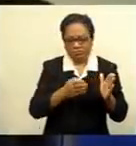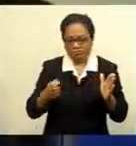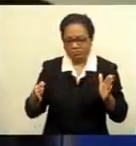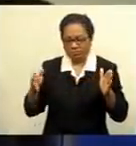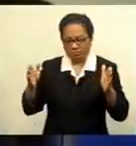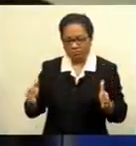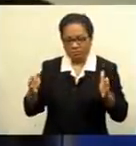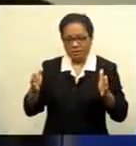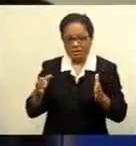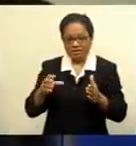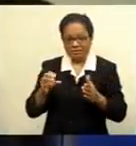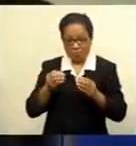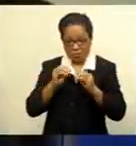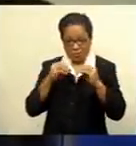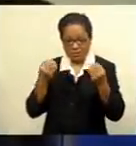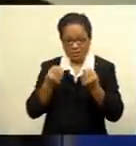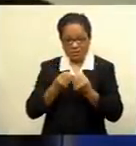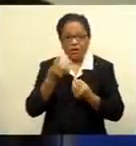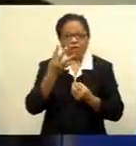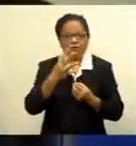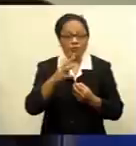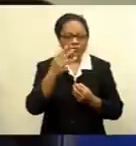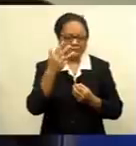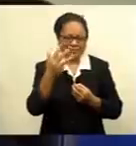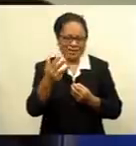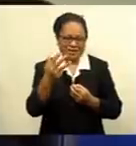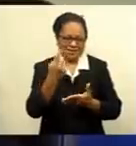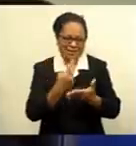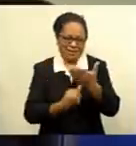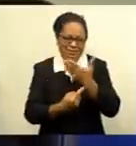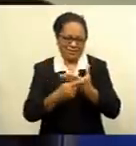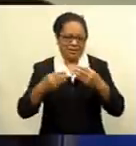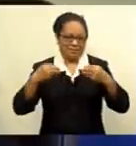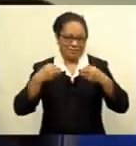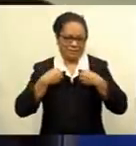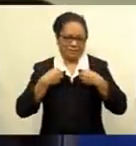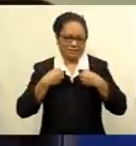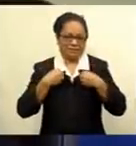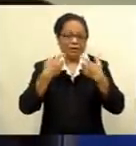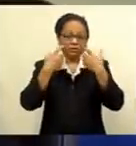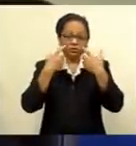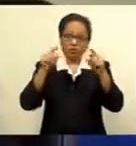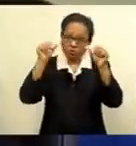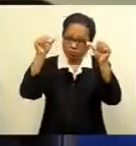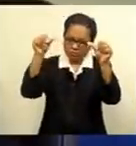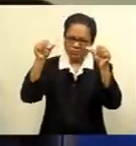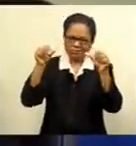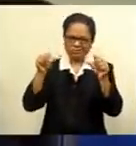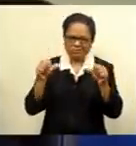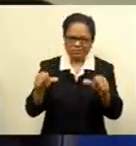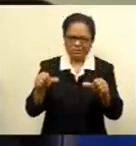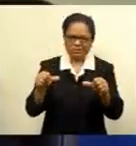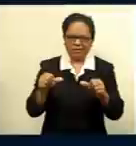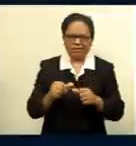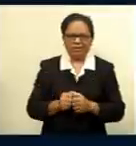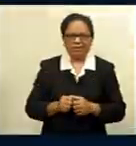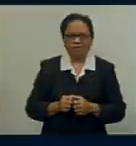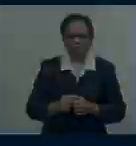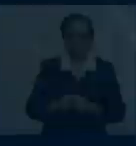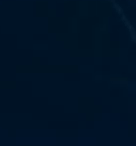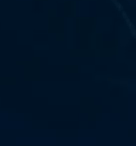council have recorded 49 cases of businesses displaying exclusionary clauses, which is quite high.